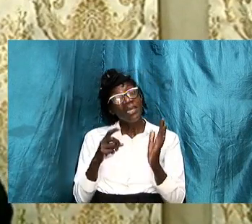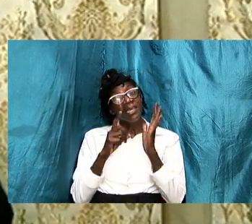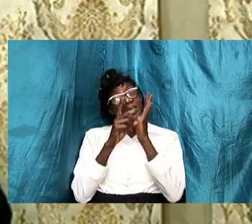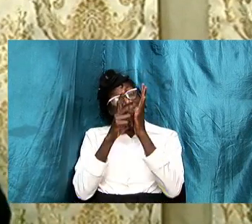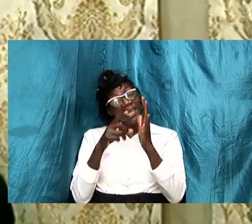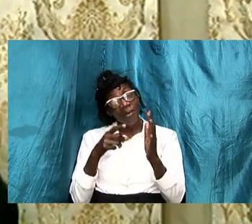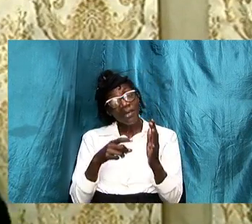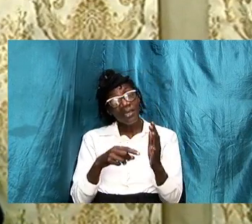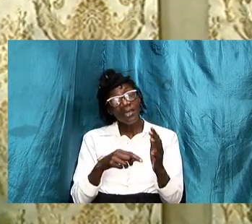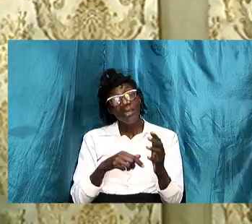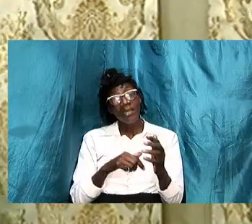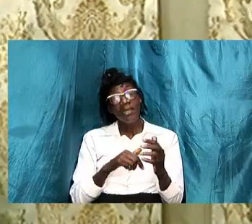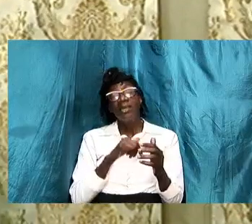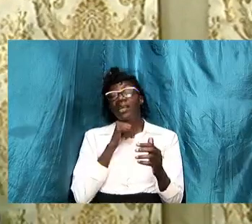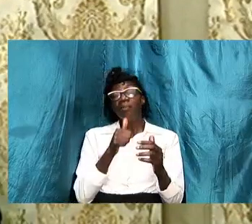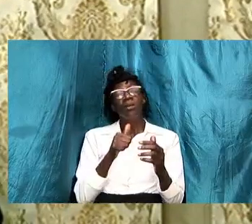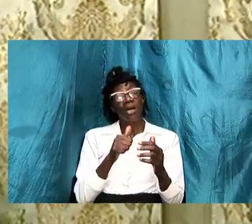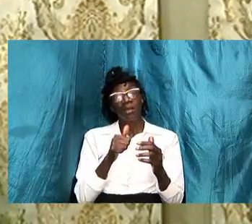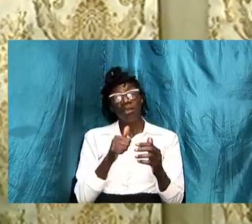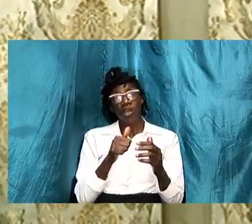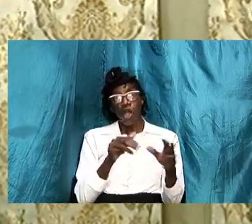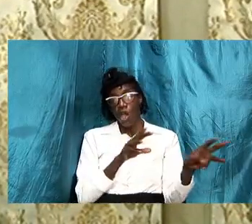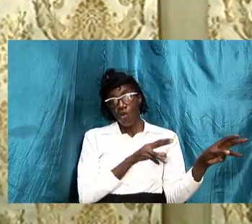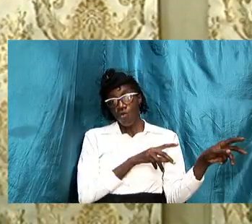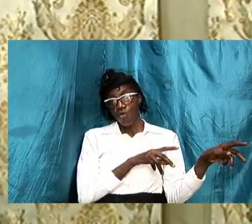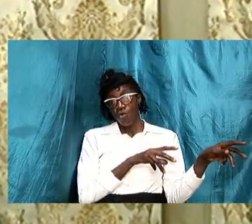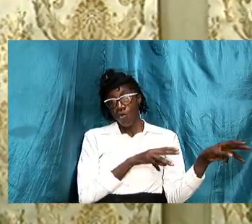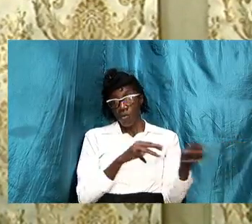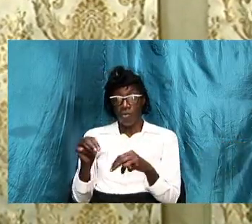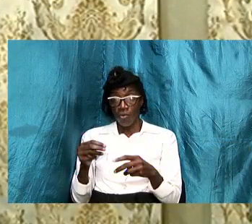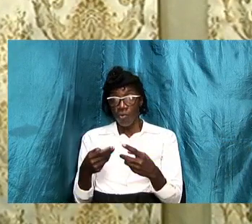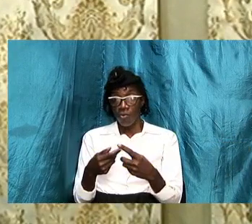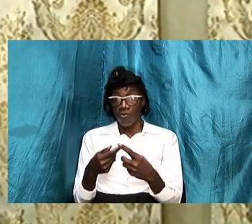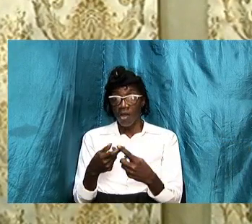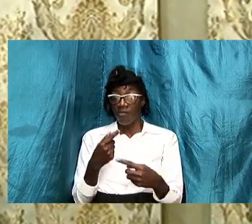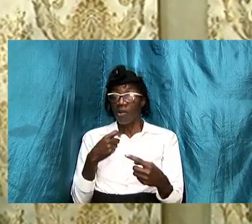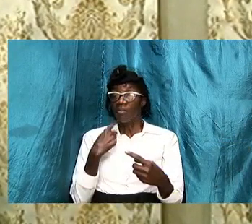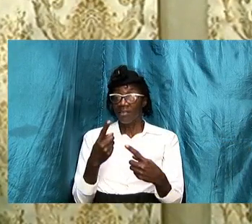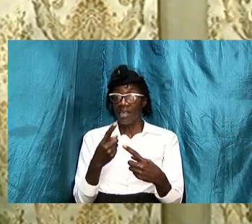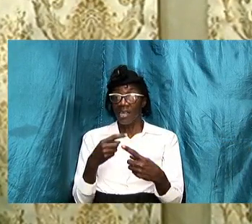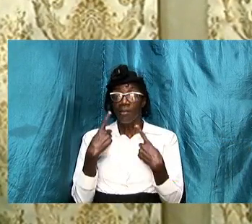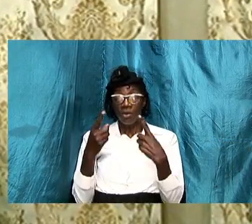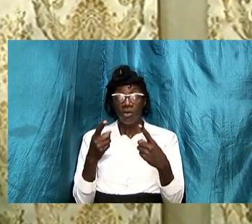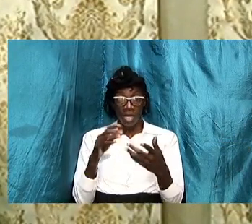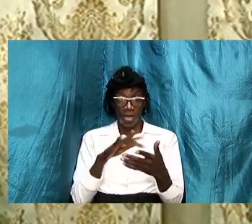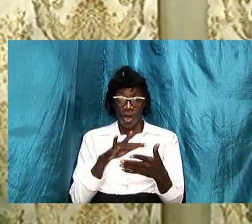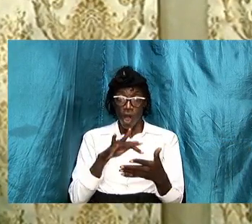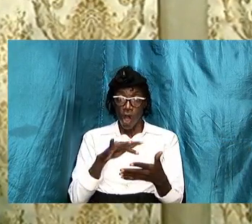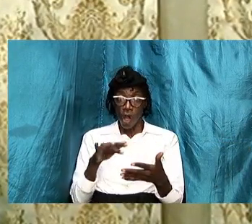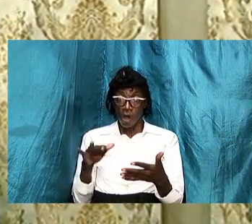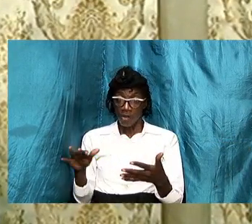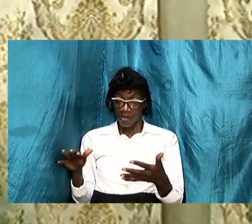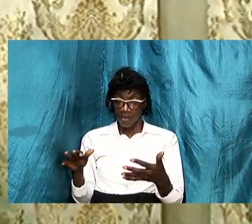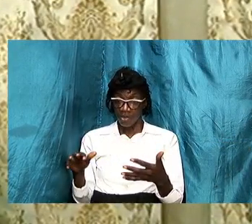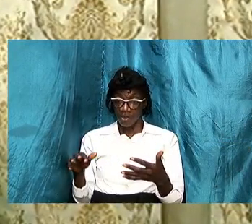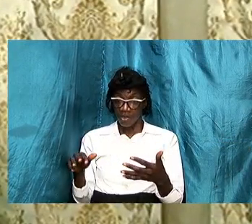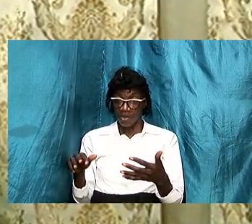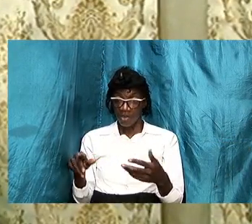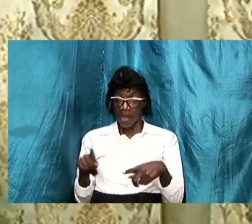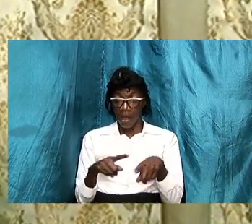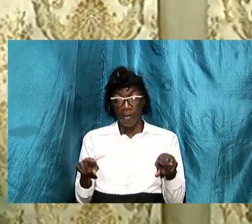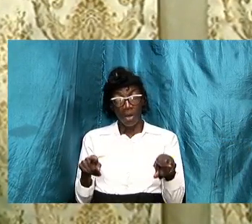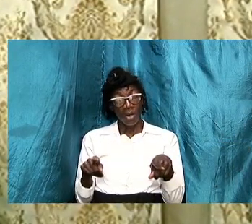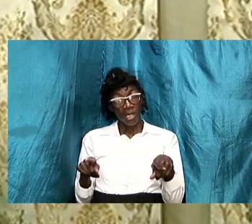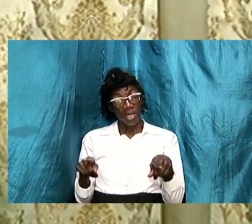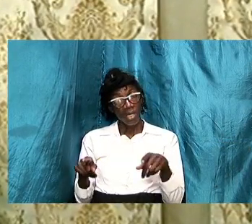would not have shun from saying and we will look at the scripture other scriptures in a little while but the husband